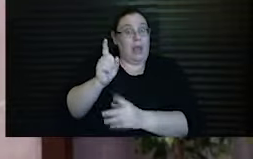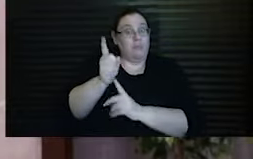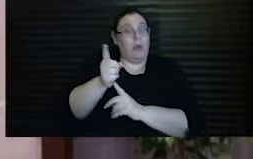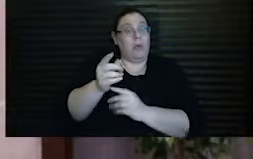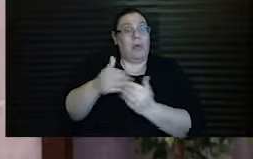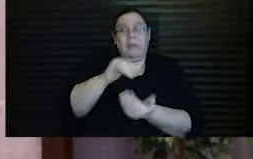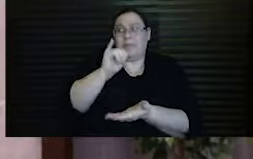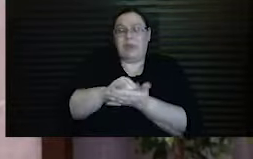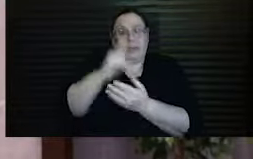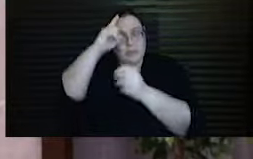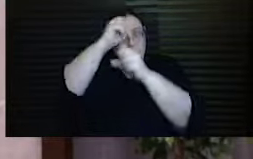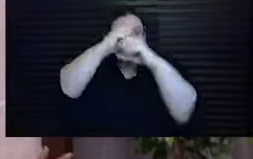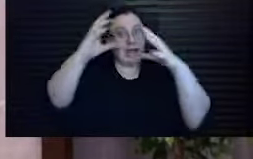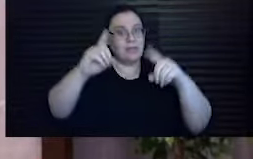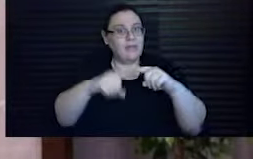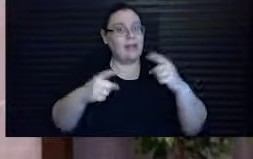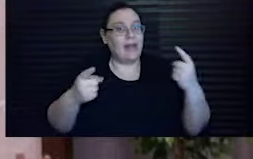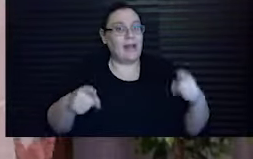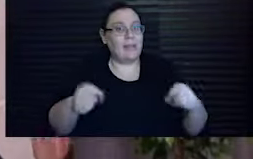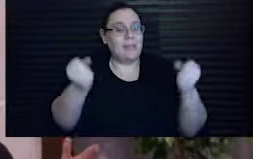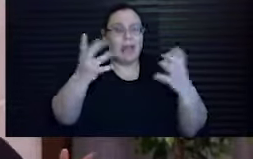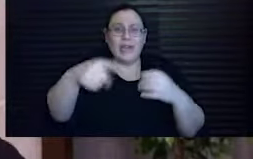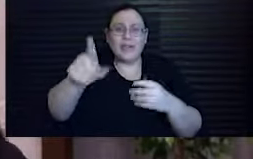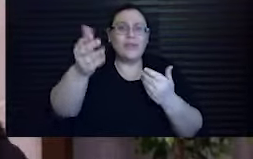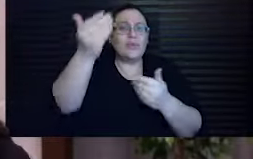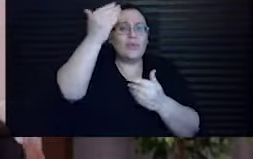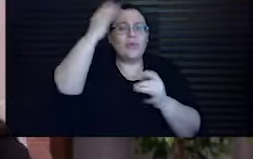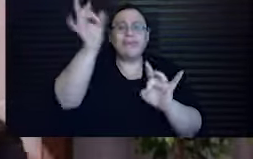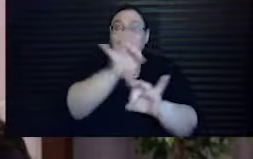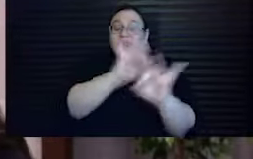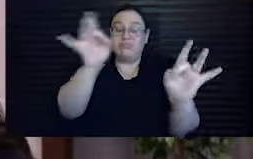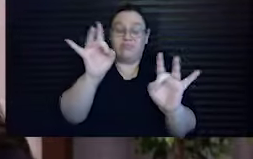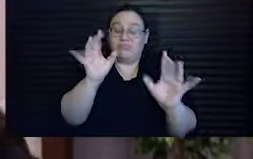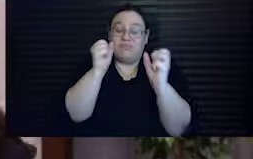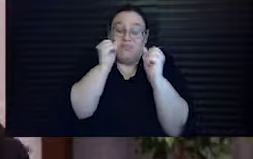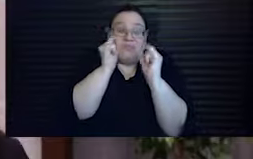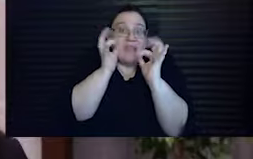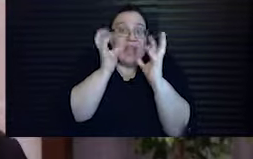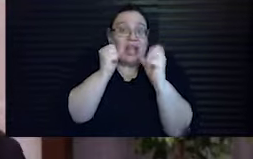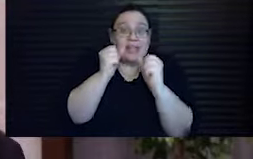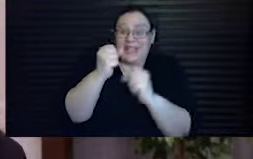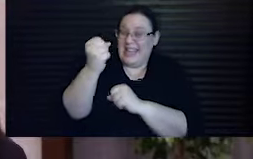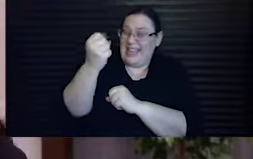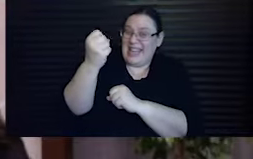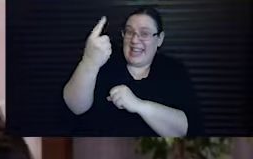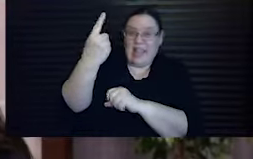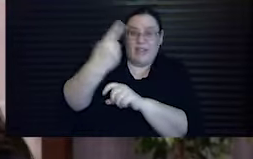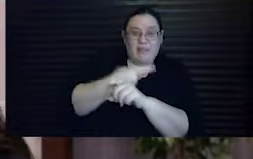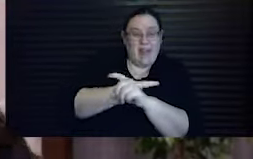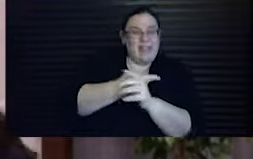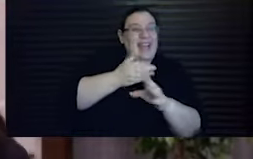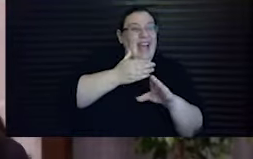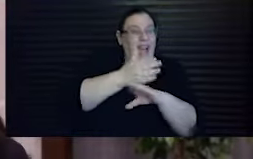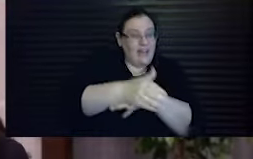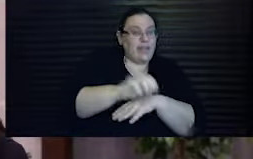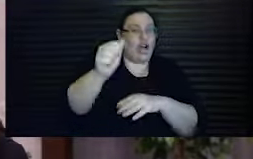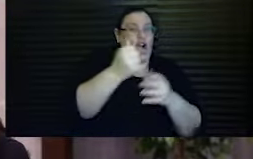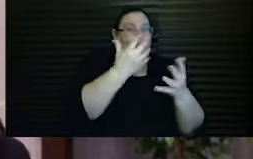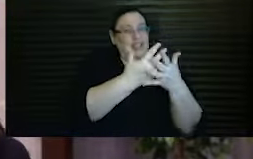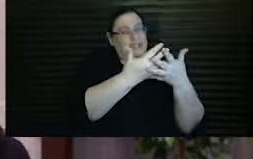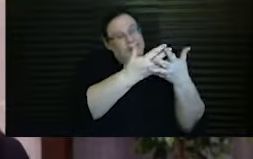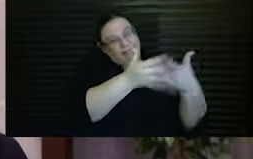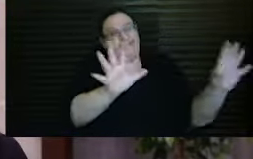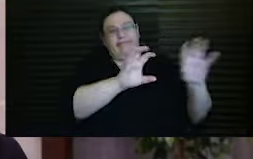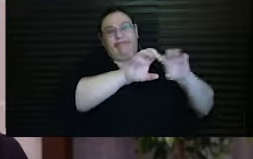was ultimately possible. And as many of you know, astonishingly, miraculously, only 11 months after the liberation of